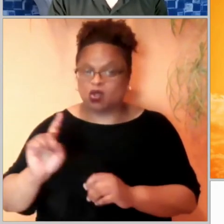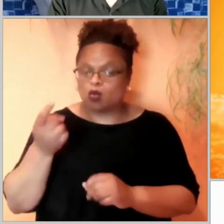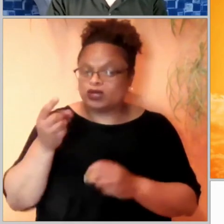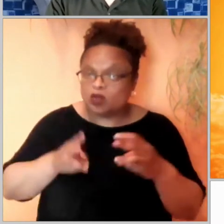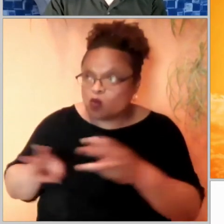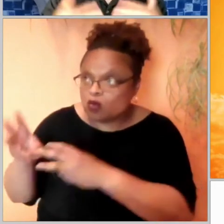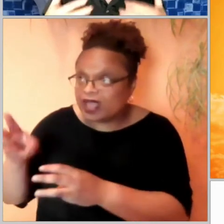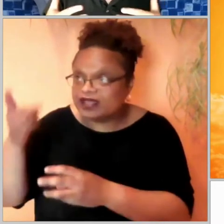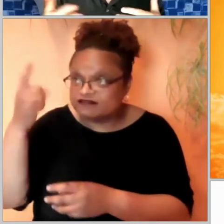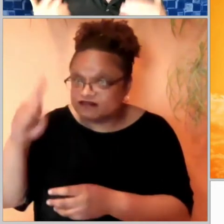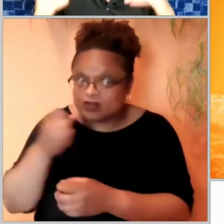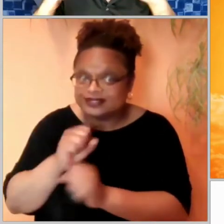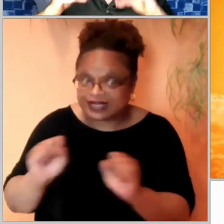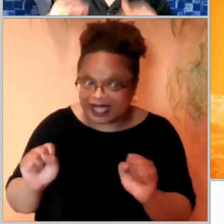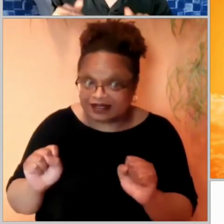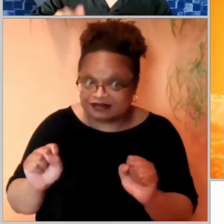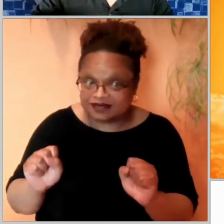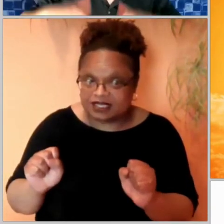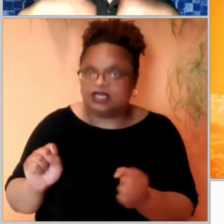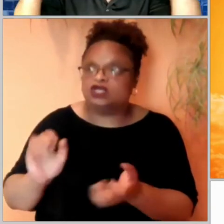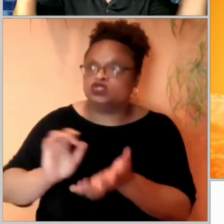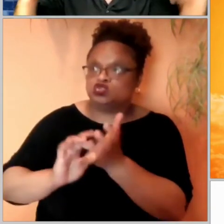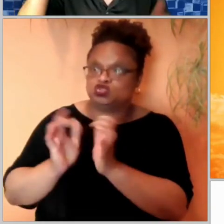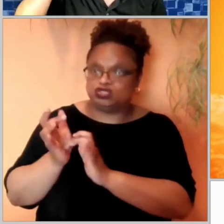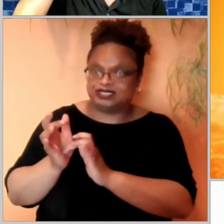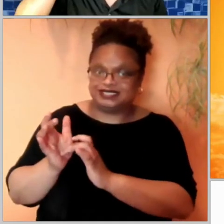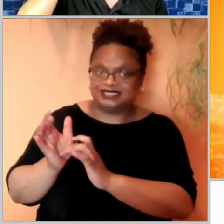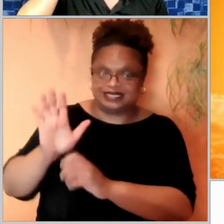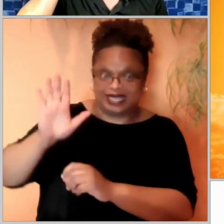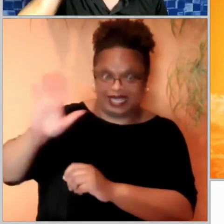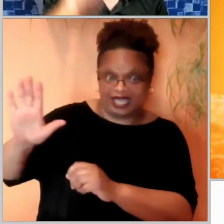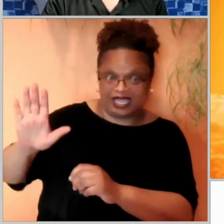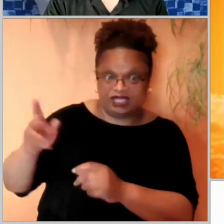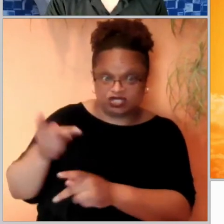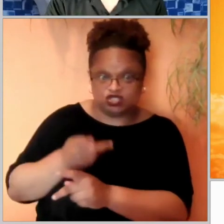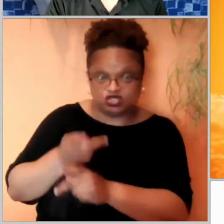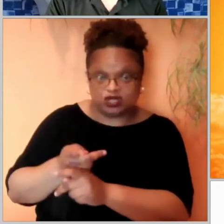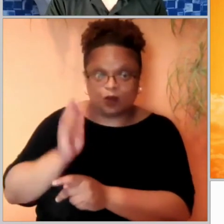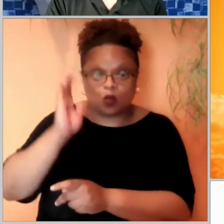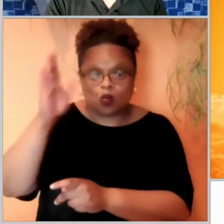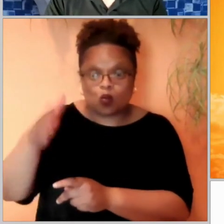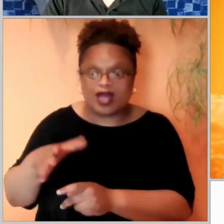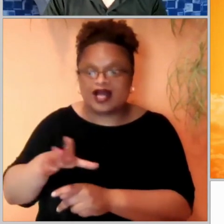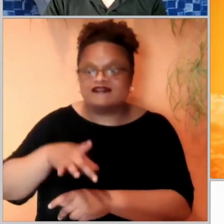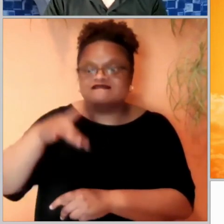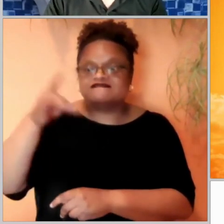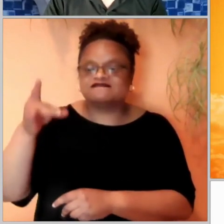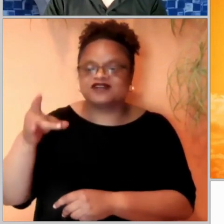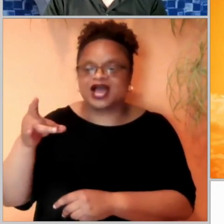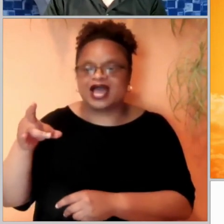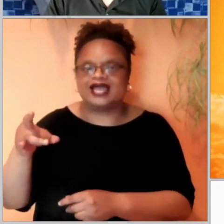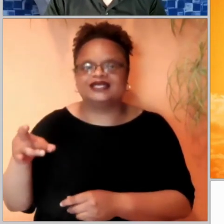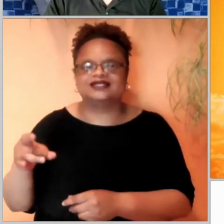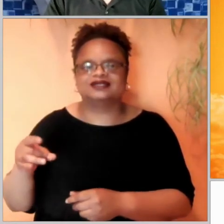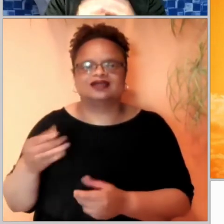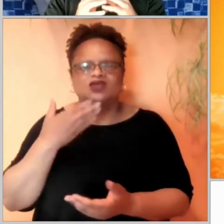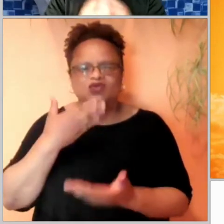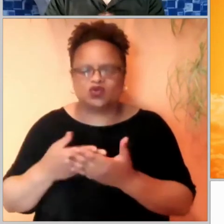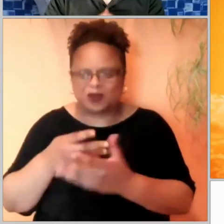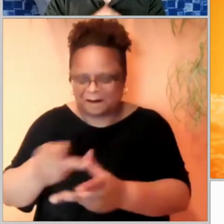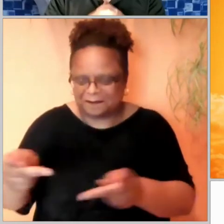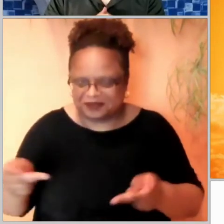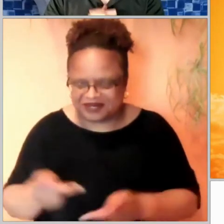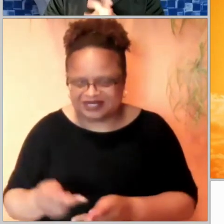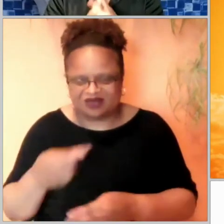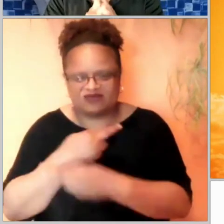We are told that his sheep would go in and out and find pasture. So this is telling us that Jesus is